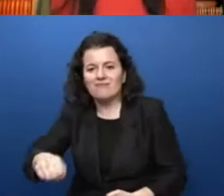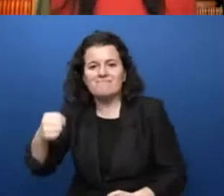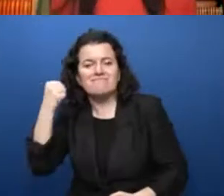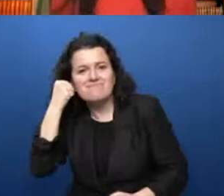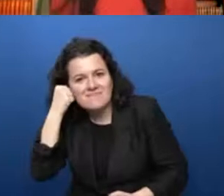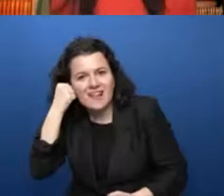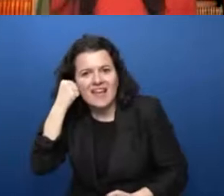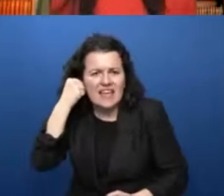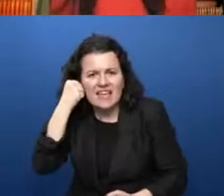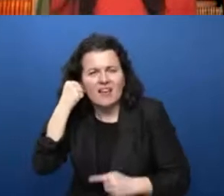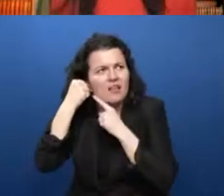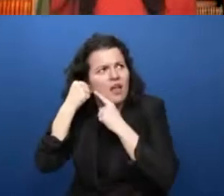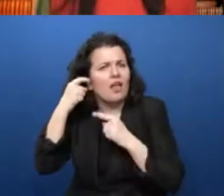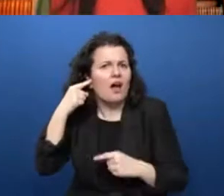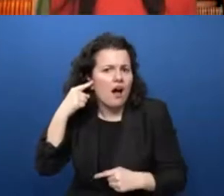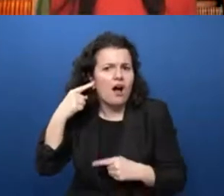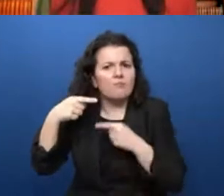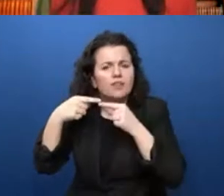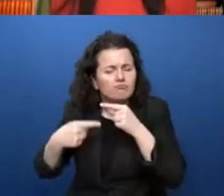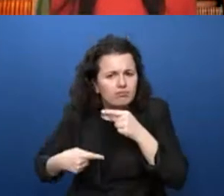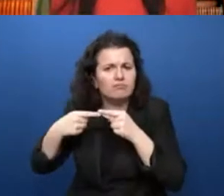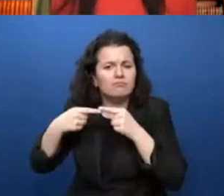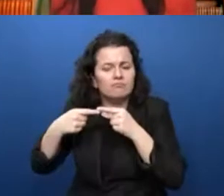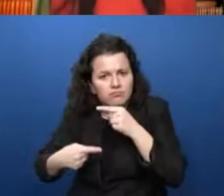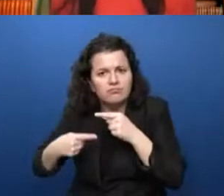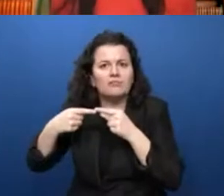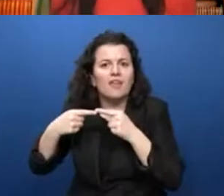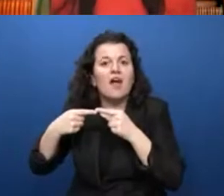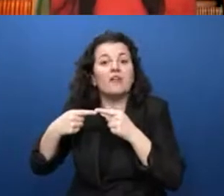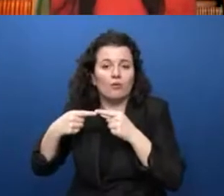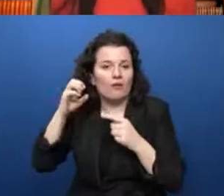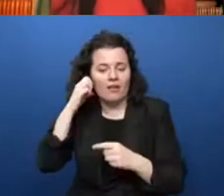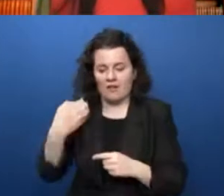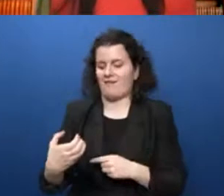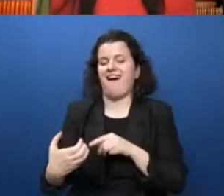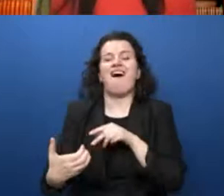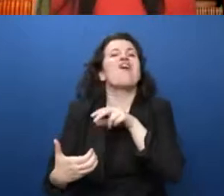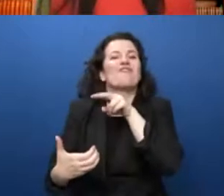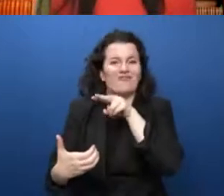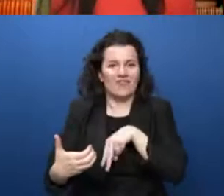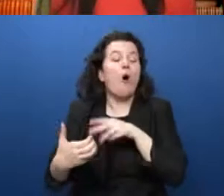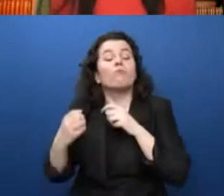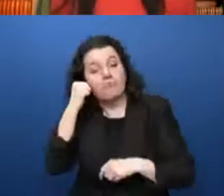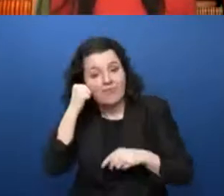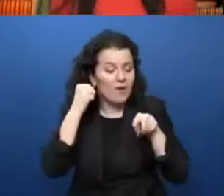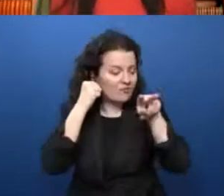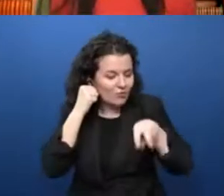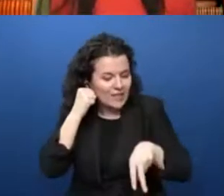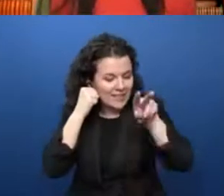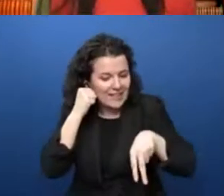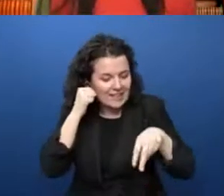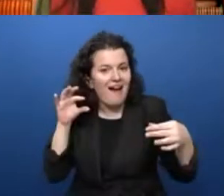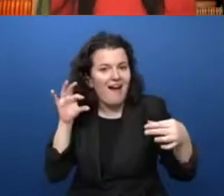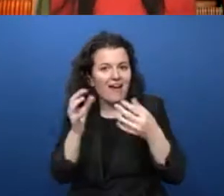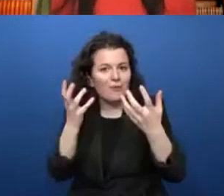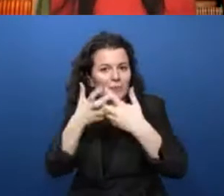some of what's heard on the phone, but they can read what was said while they're listening to it. We also